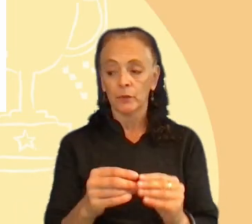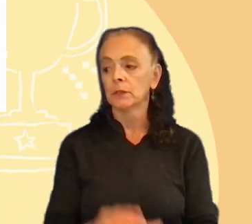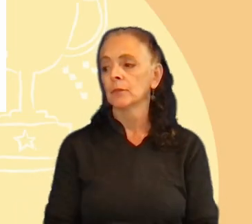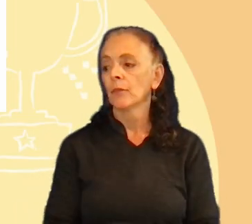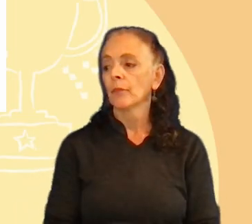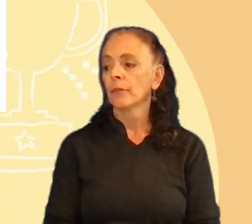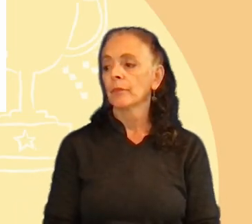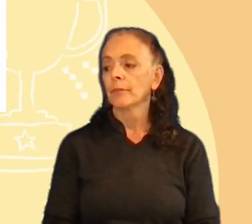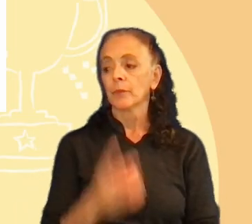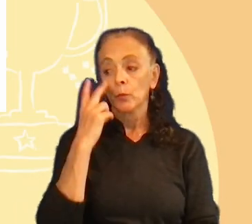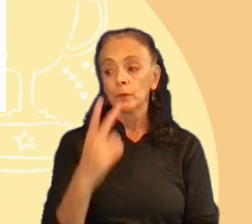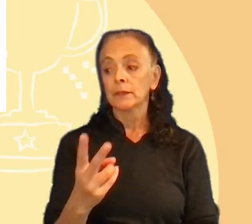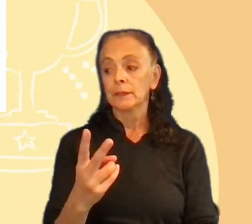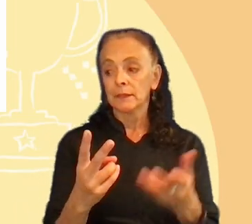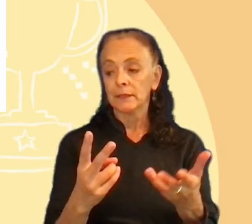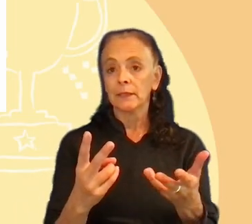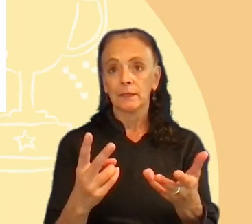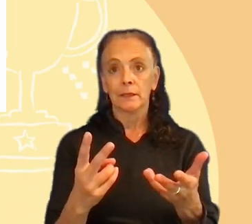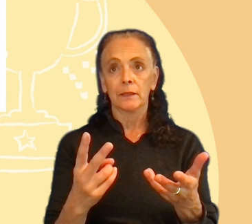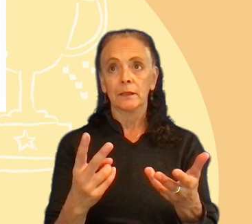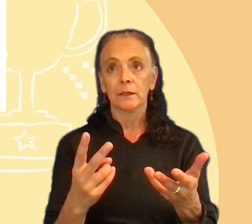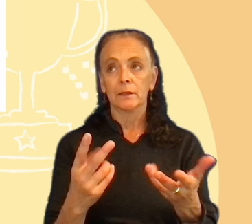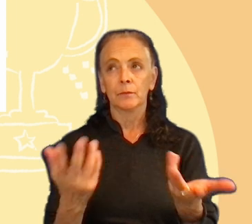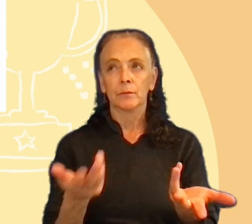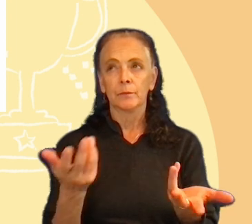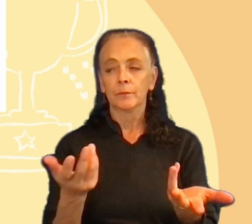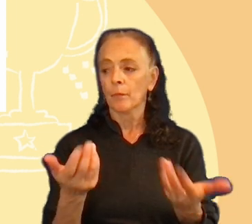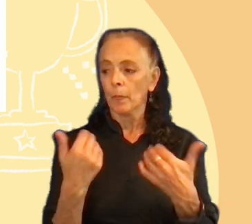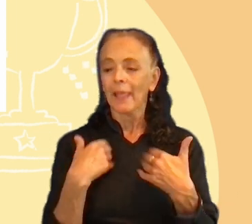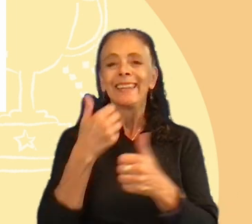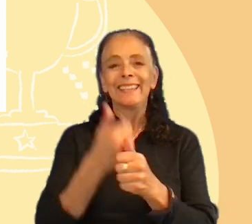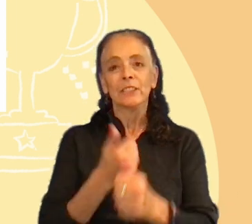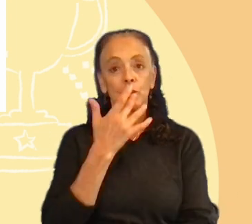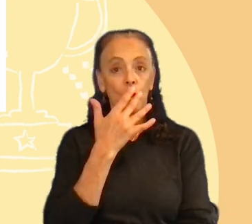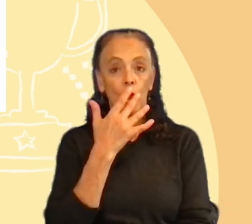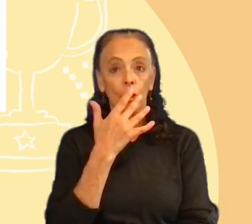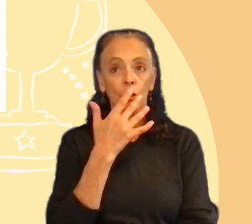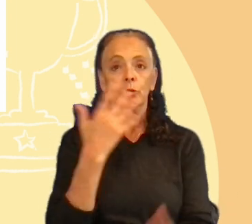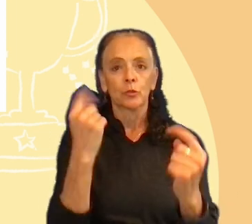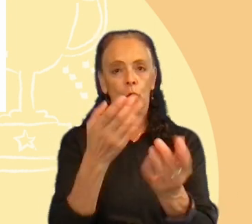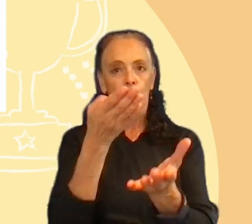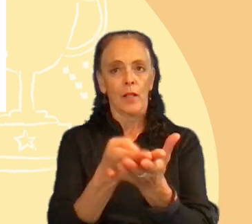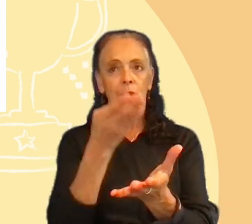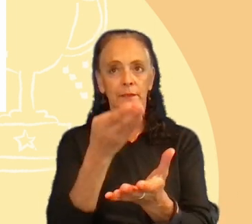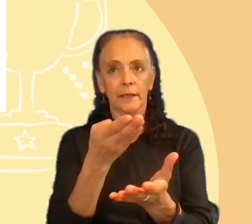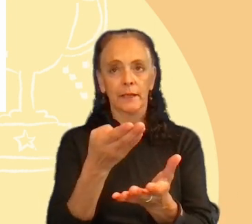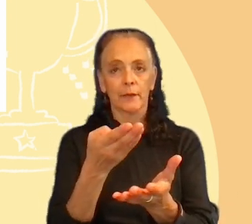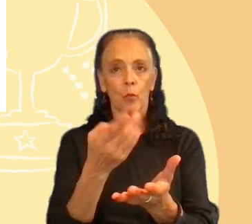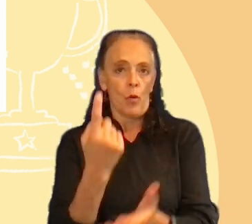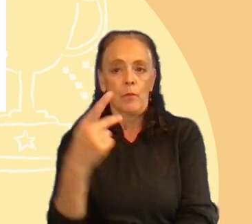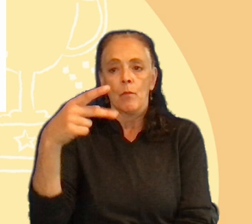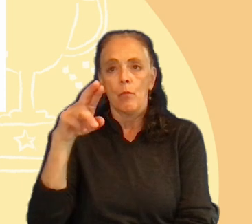And as you can see, each caller was trying to validate a proto-persona.